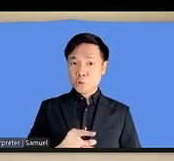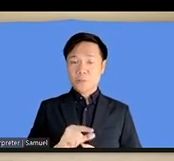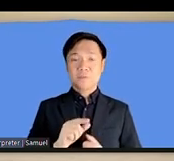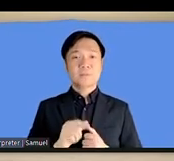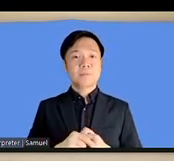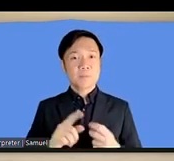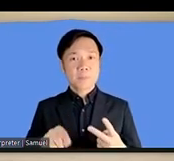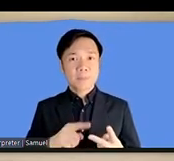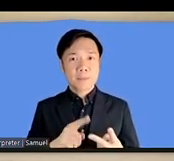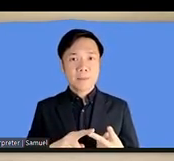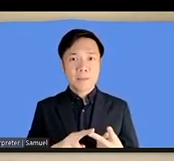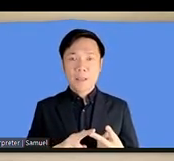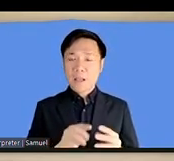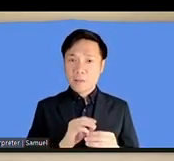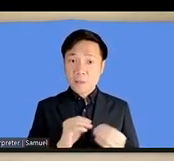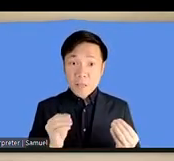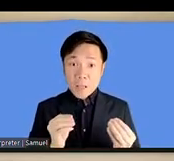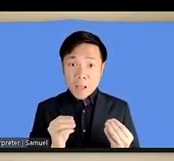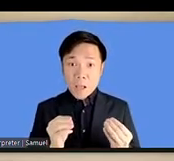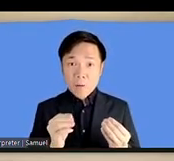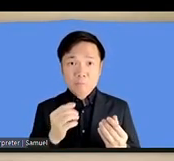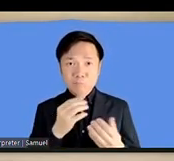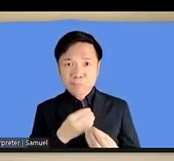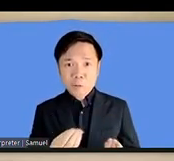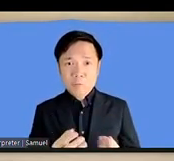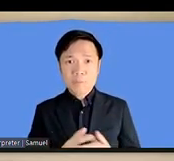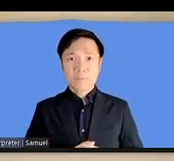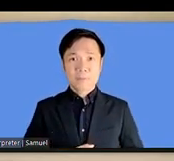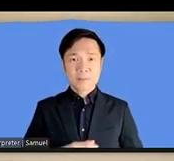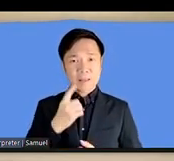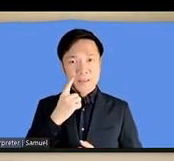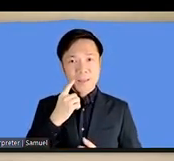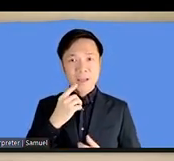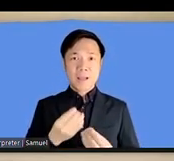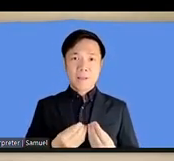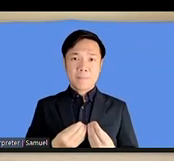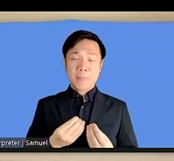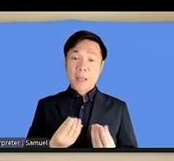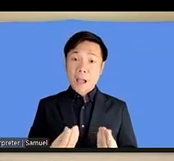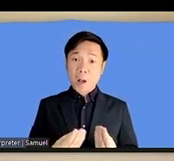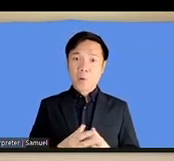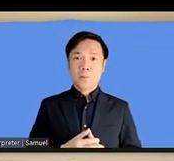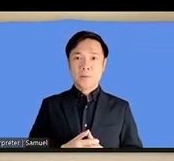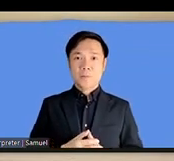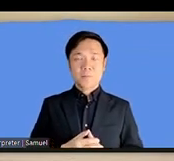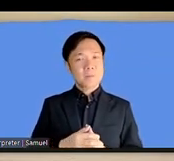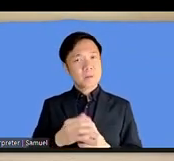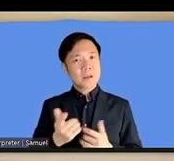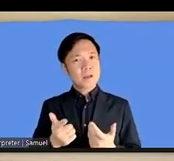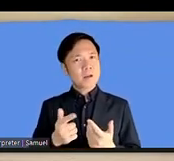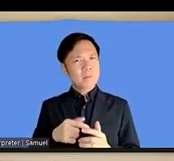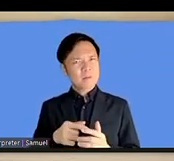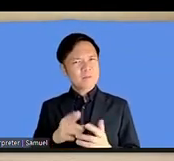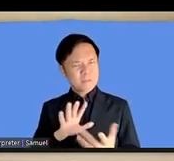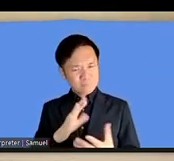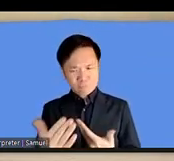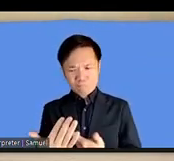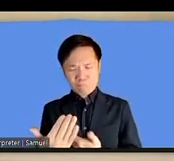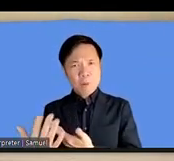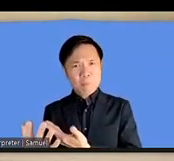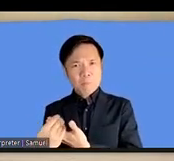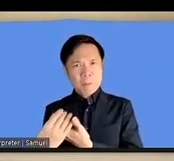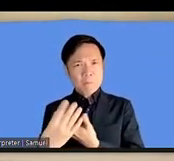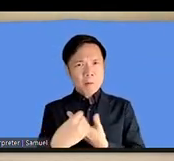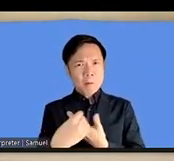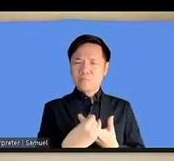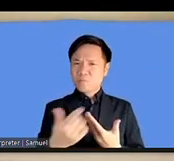don't believe there's any proper auditing being done i don't believe that it has any input or any meaningful input from people with disabilities